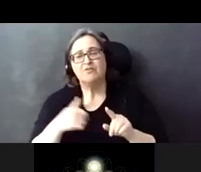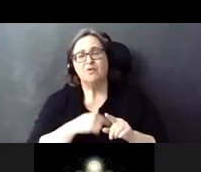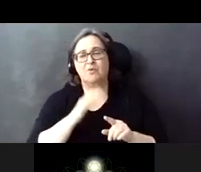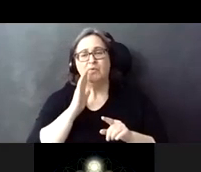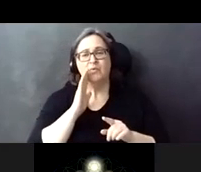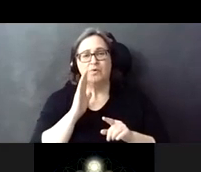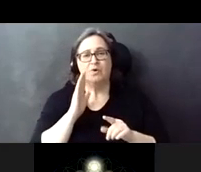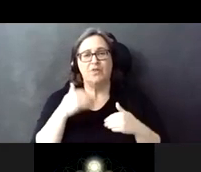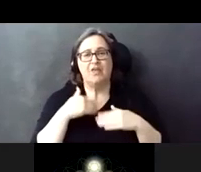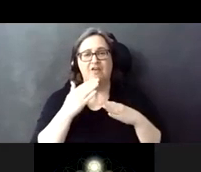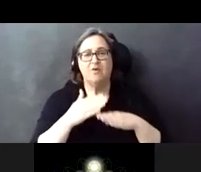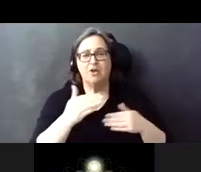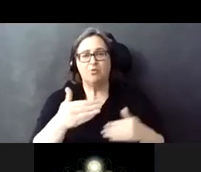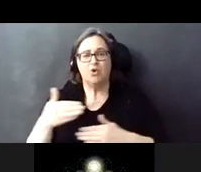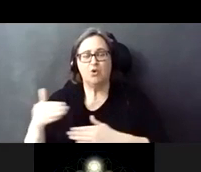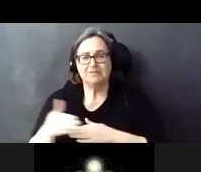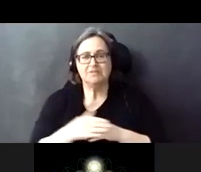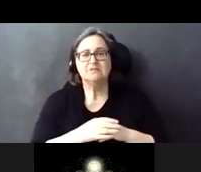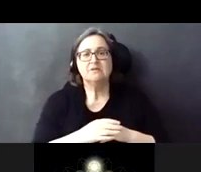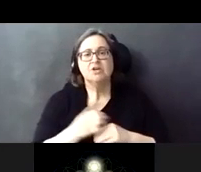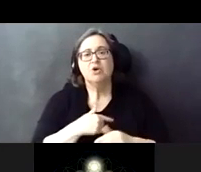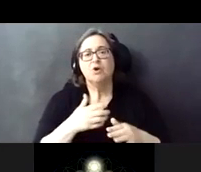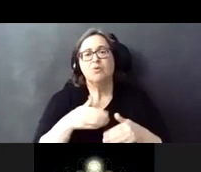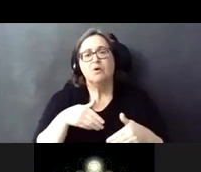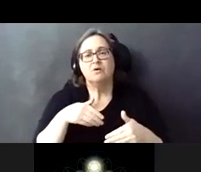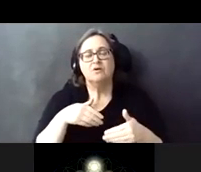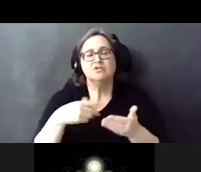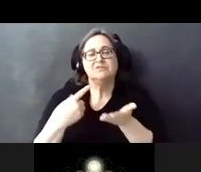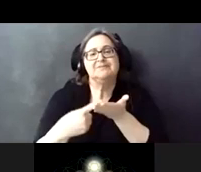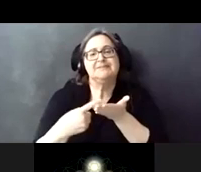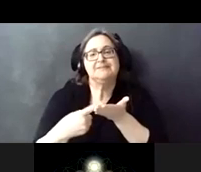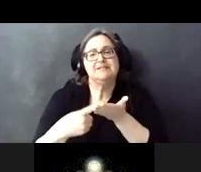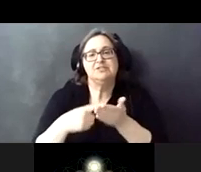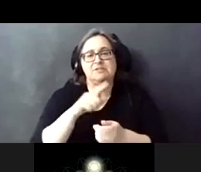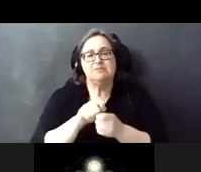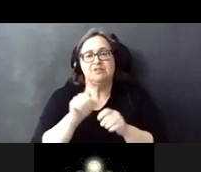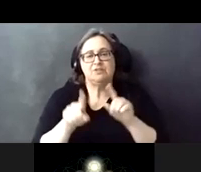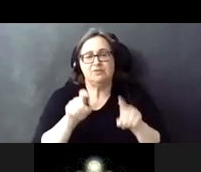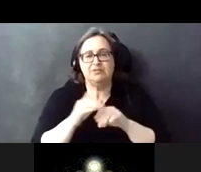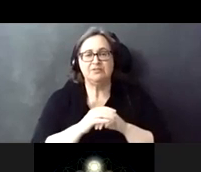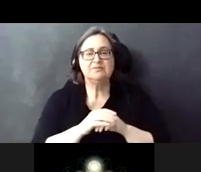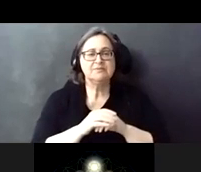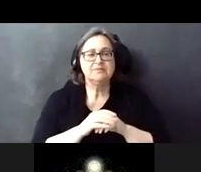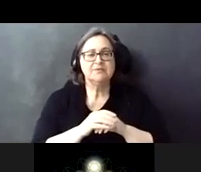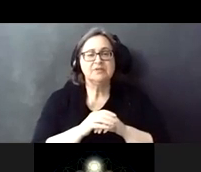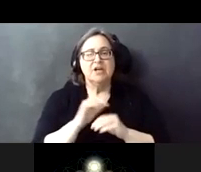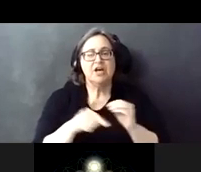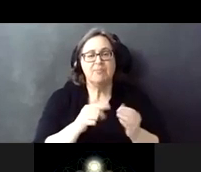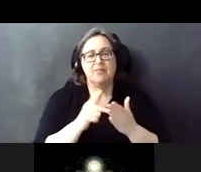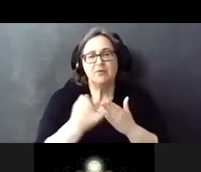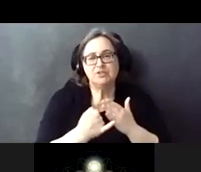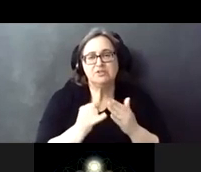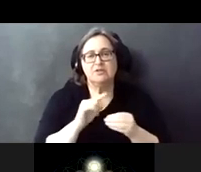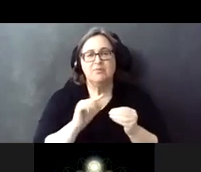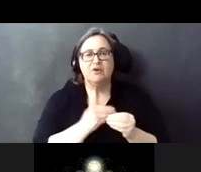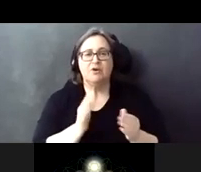have the breakout rooms where we want to be addressed, be able to address specific questions that about the project about our